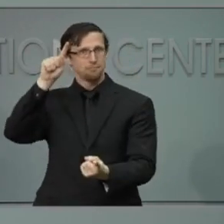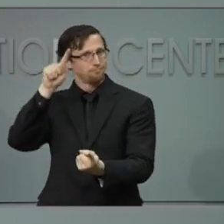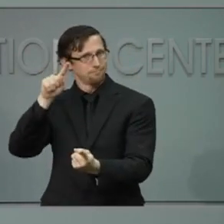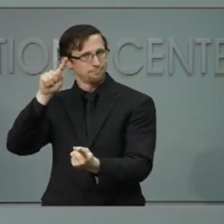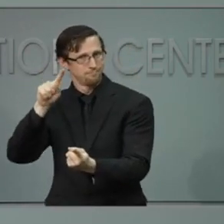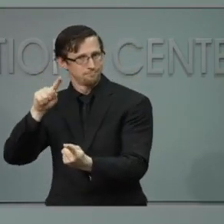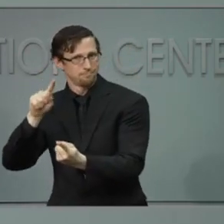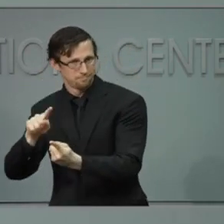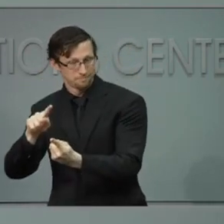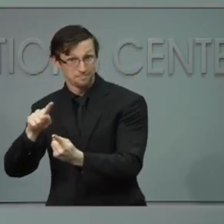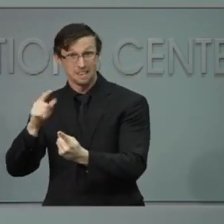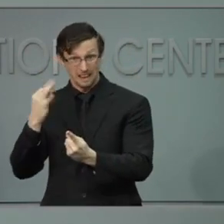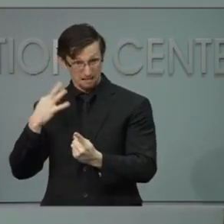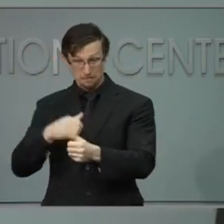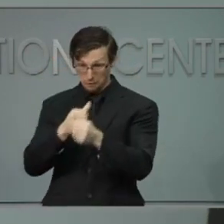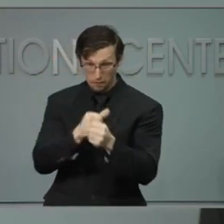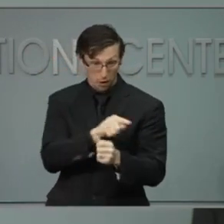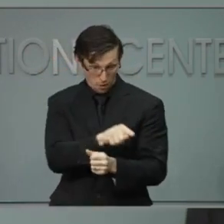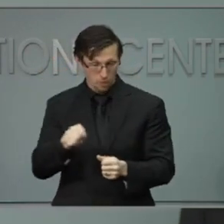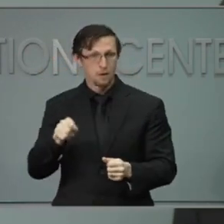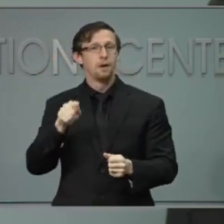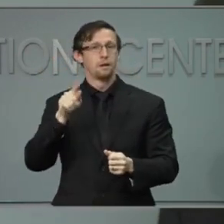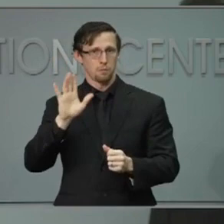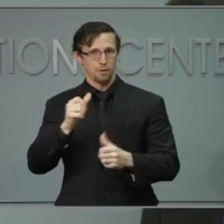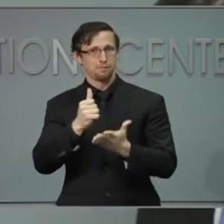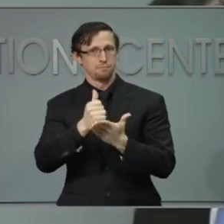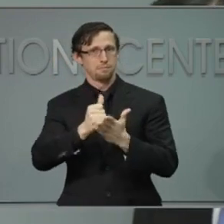in business. Thank you.